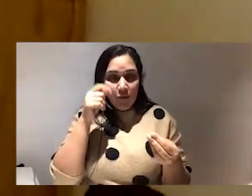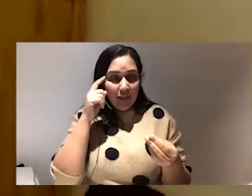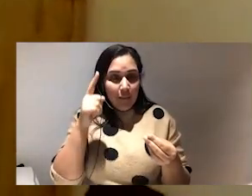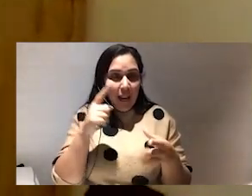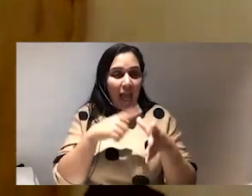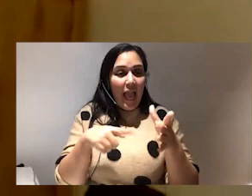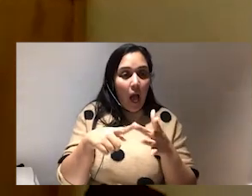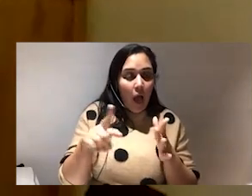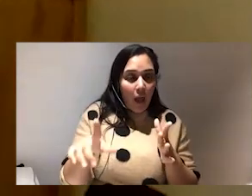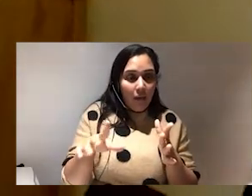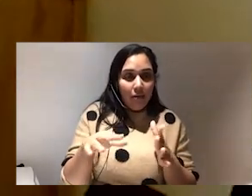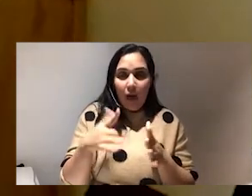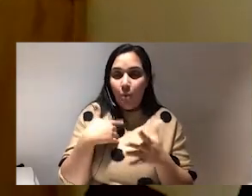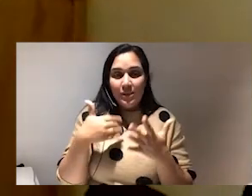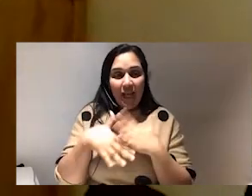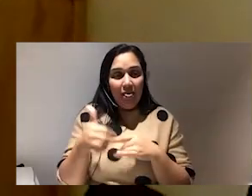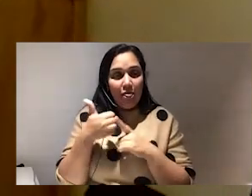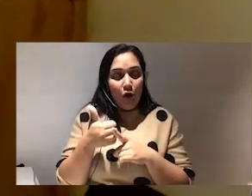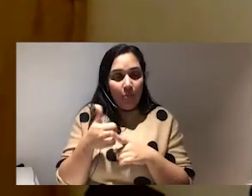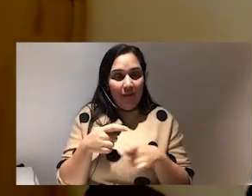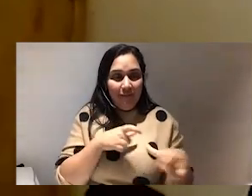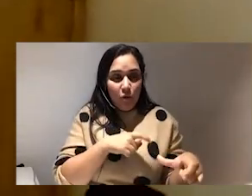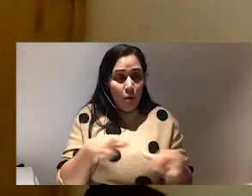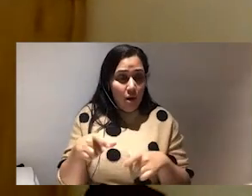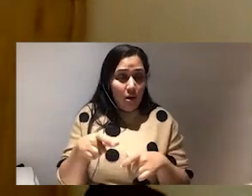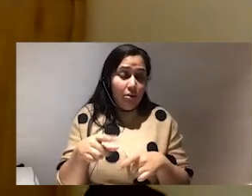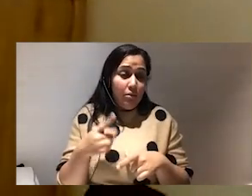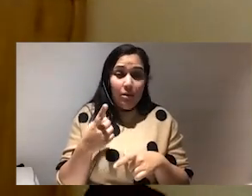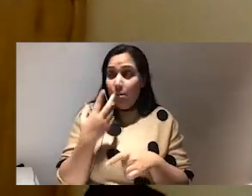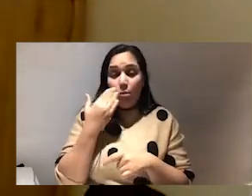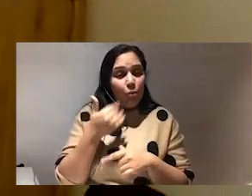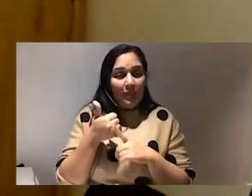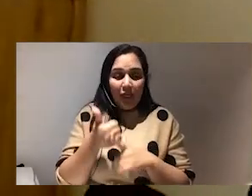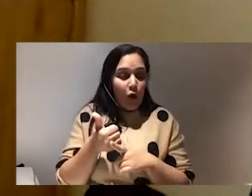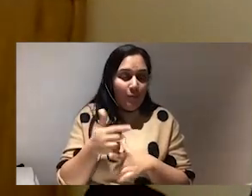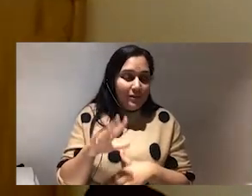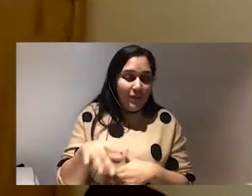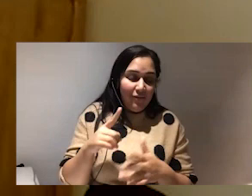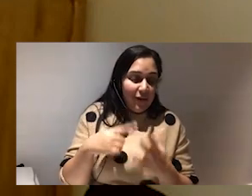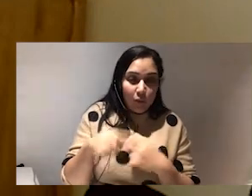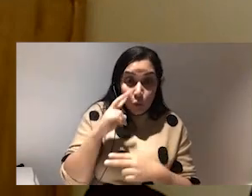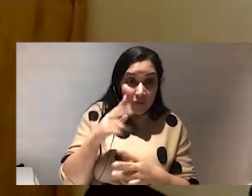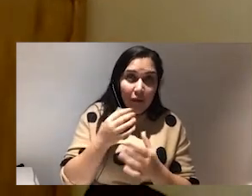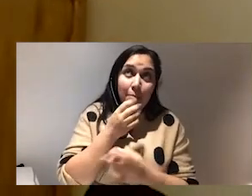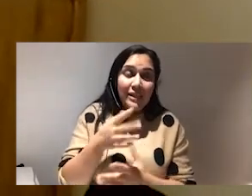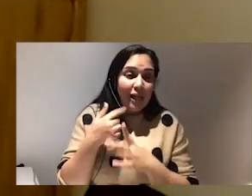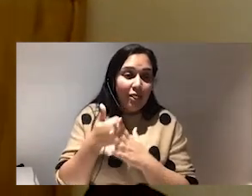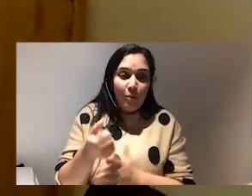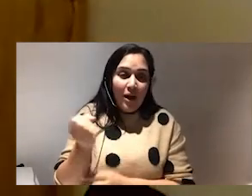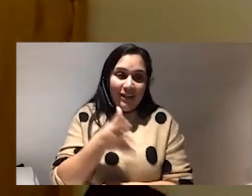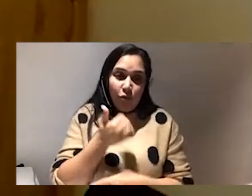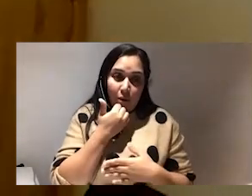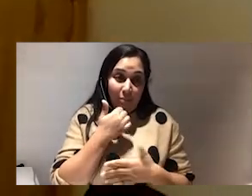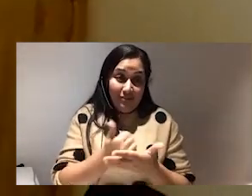and I was in therapy for a while my most recent therapist who is like the best therapist of all time like if anyone's looking for an amazing therapist like I will give you her number